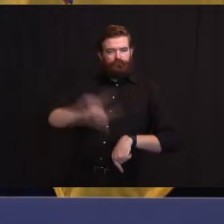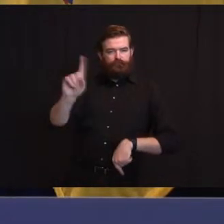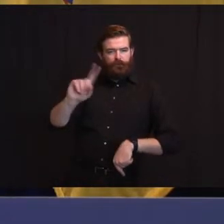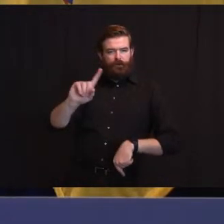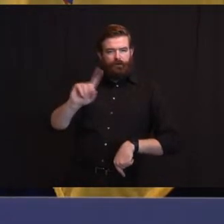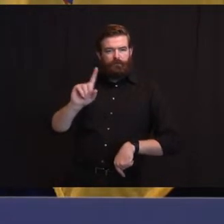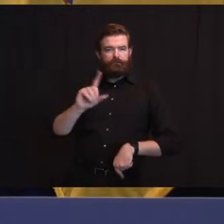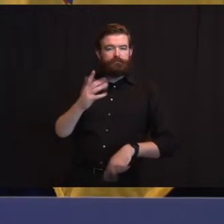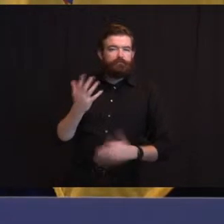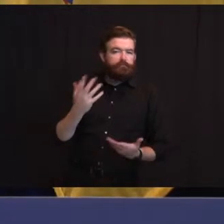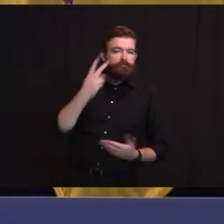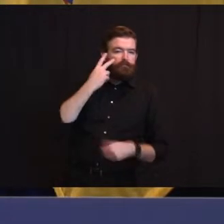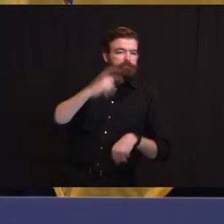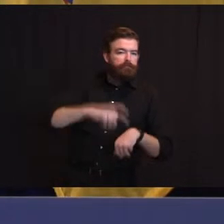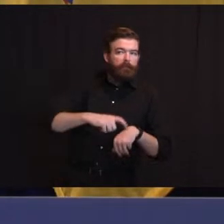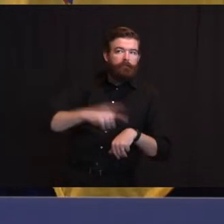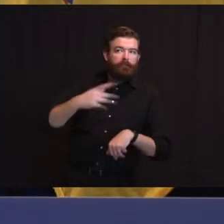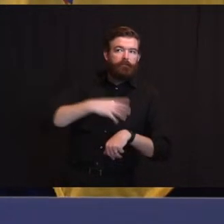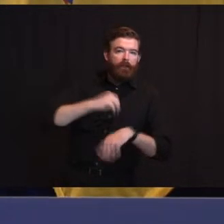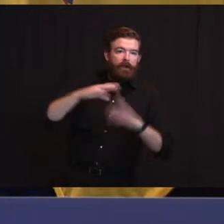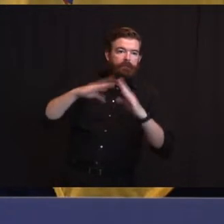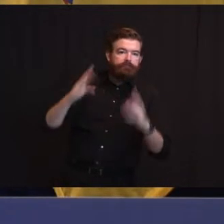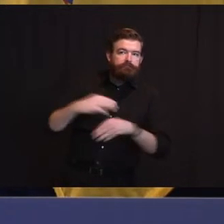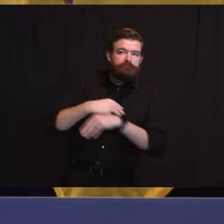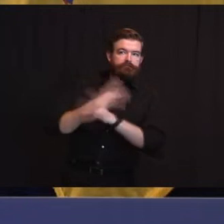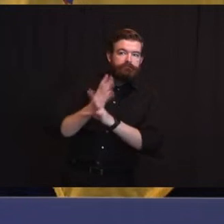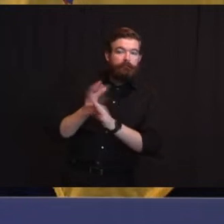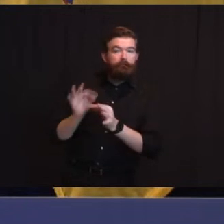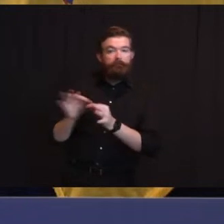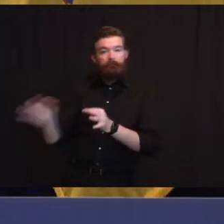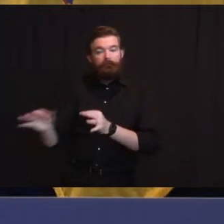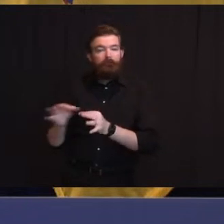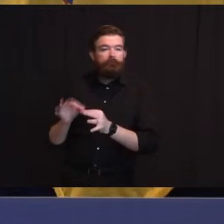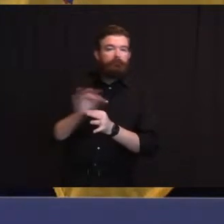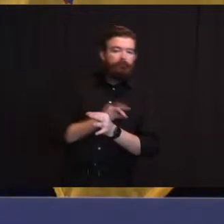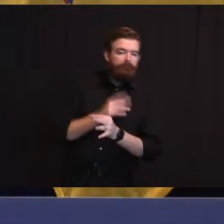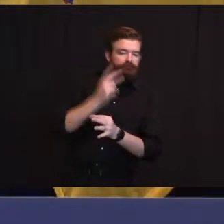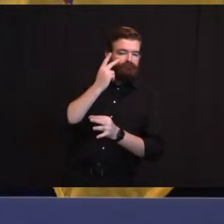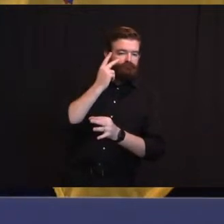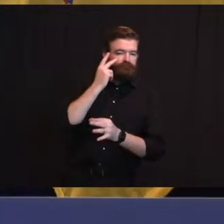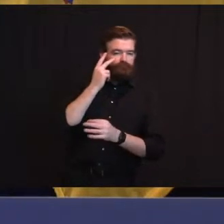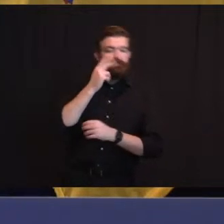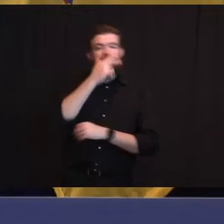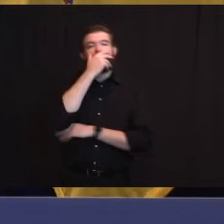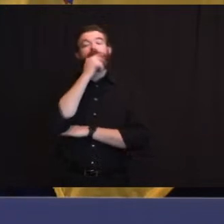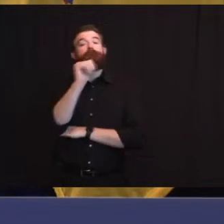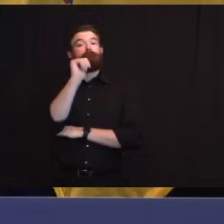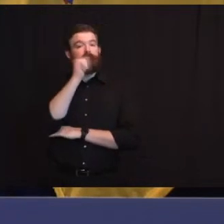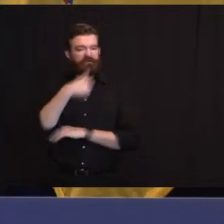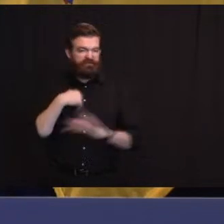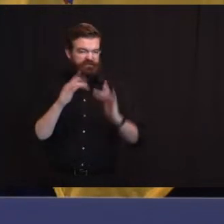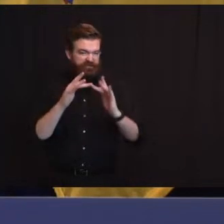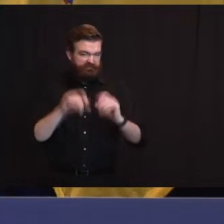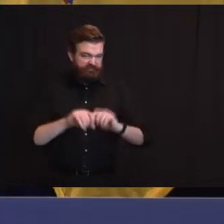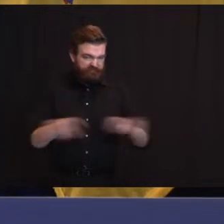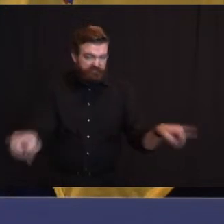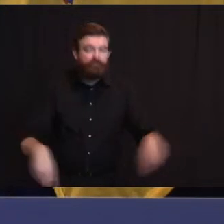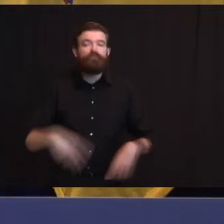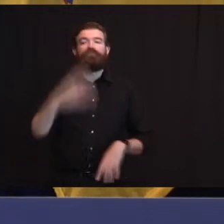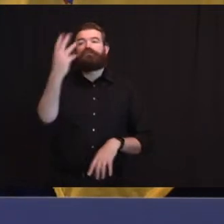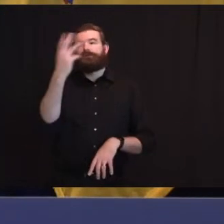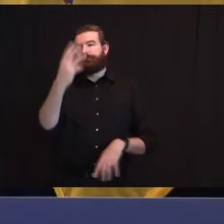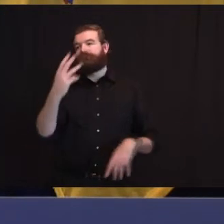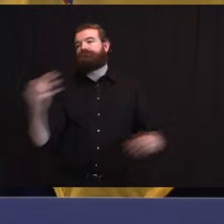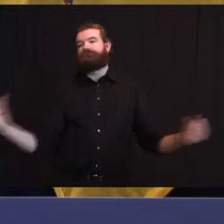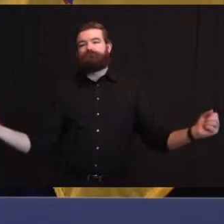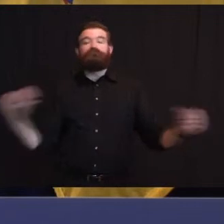video conference. Tomorrow we'll be virtual or electronic with you and again Wednesday at 1 o'clock. Dustin, we'll start with you.